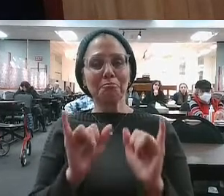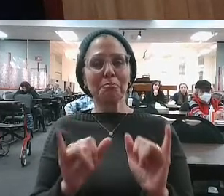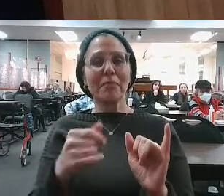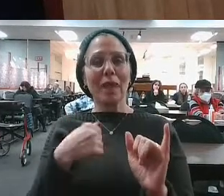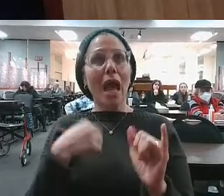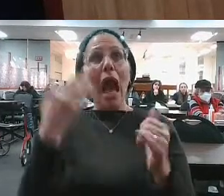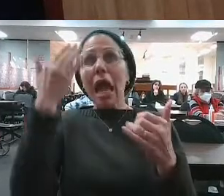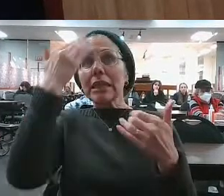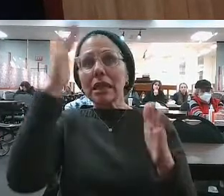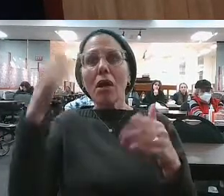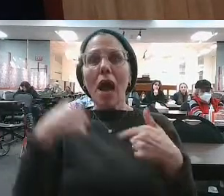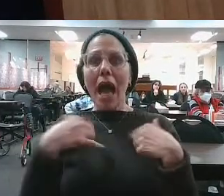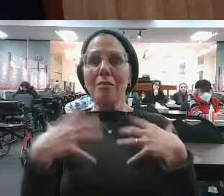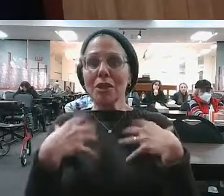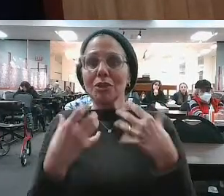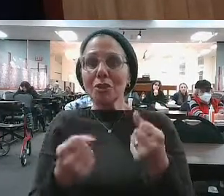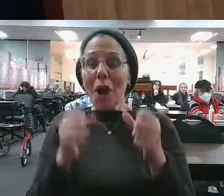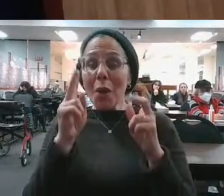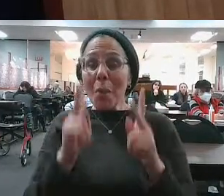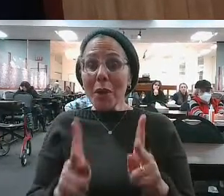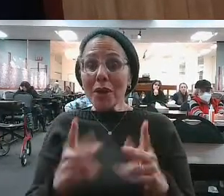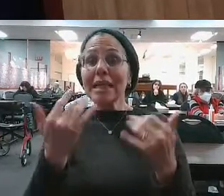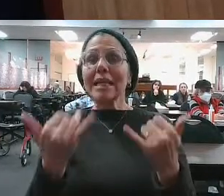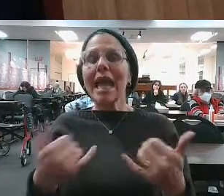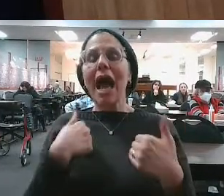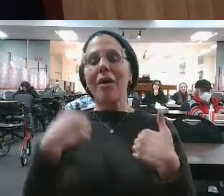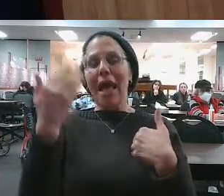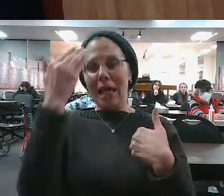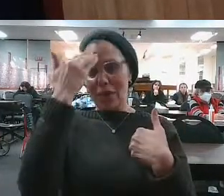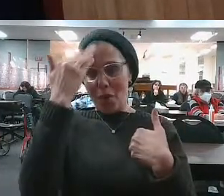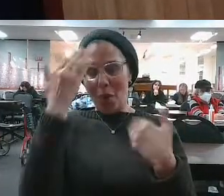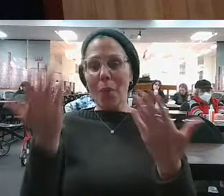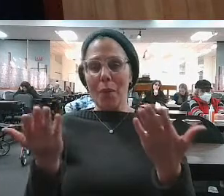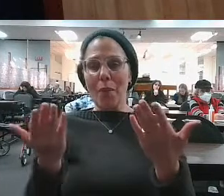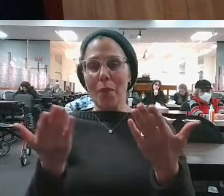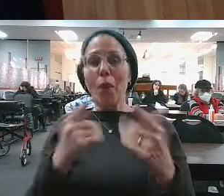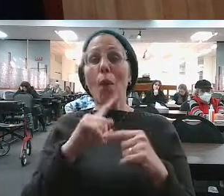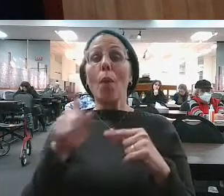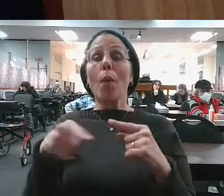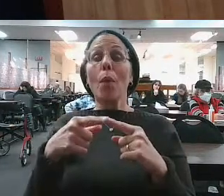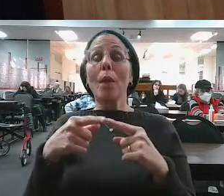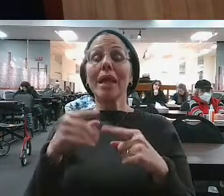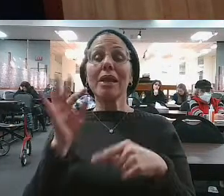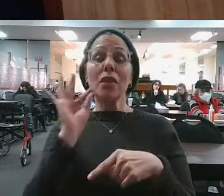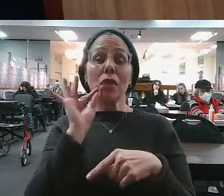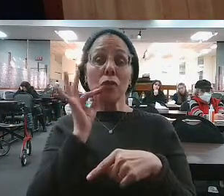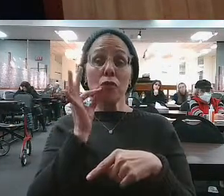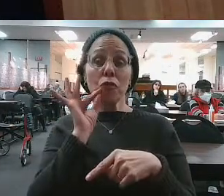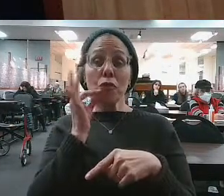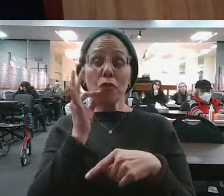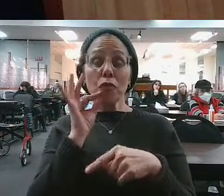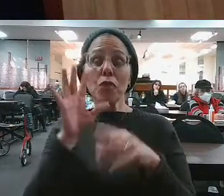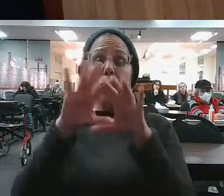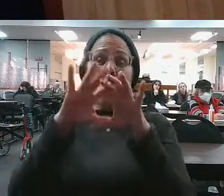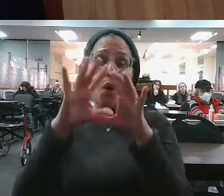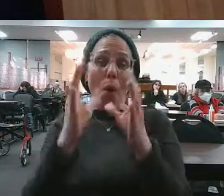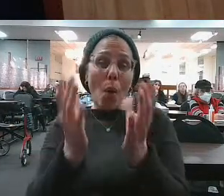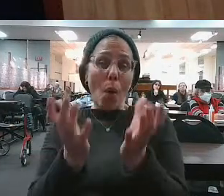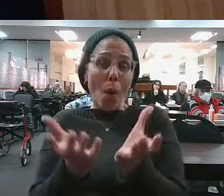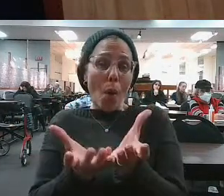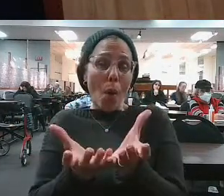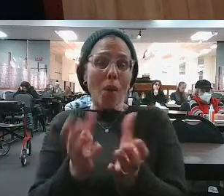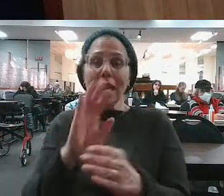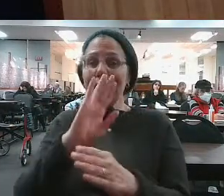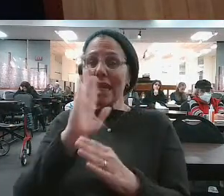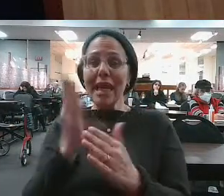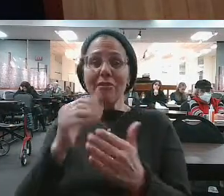know that I was a strong person. I didn't know it. Because the truth is, when your olive is whole and intact and never been bruised, you don't know